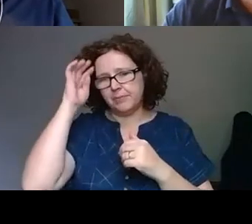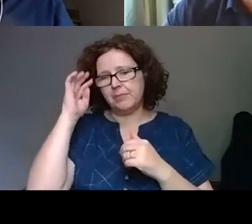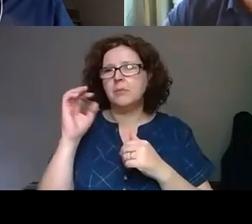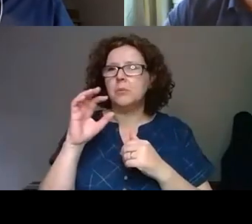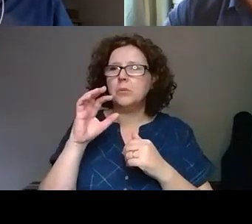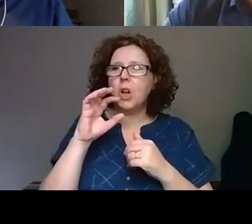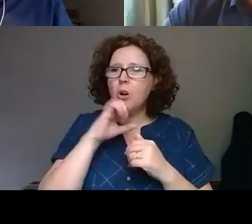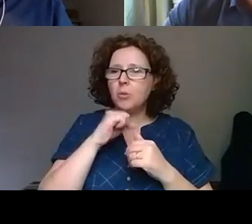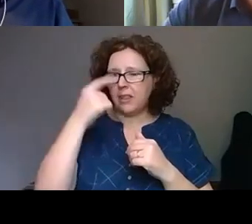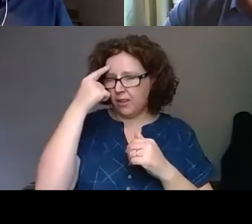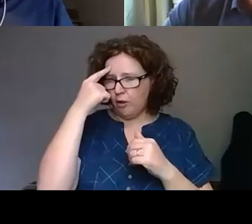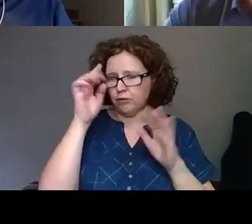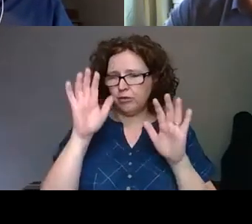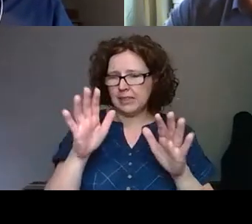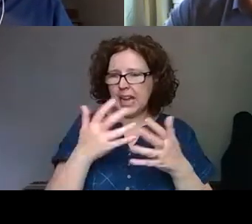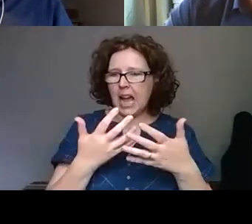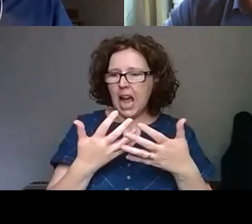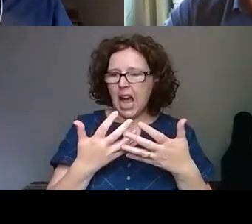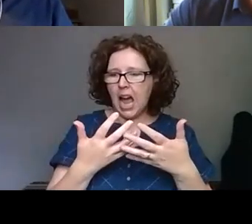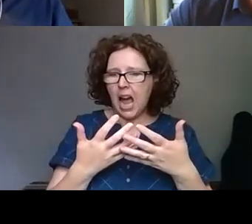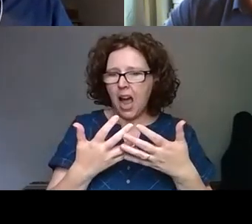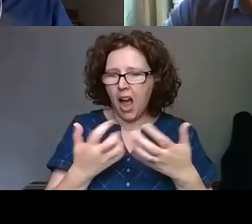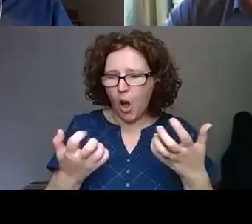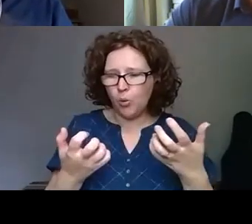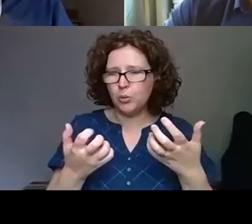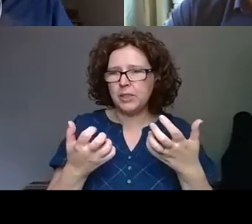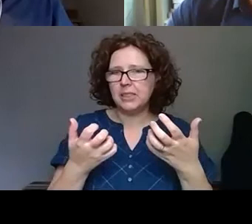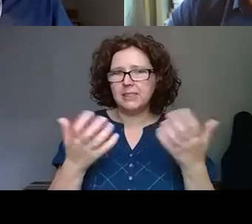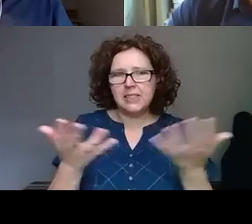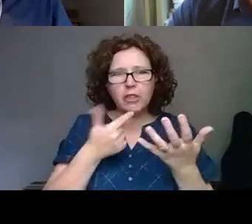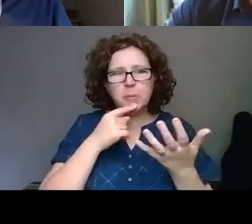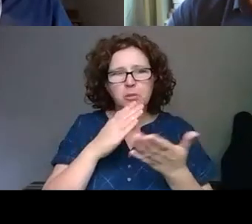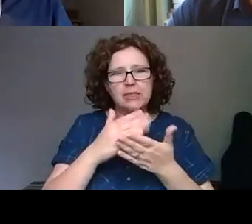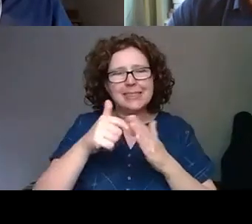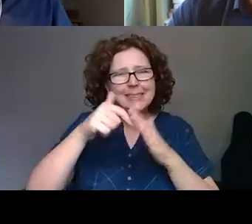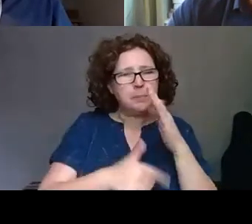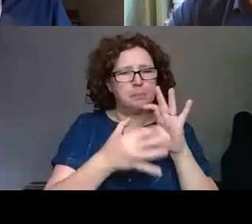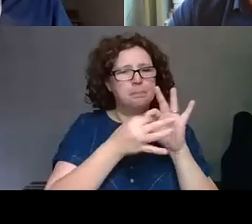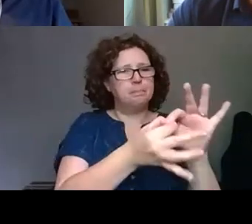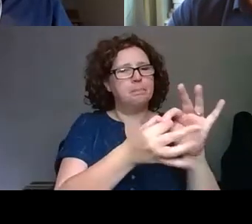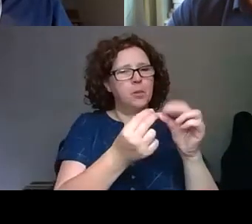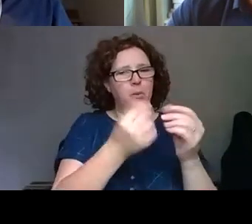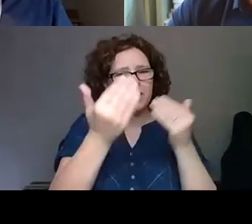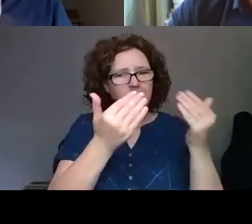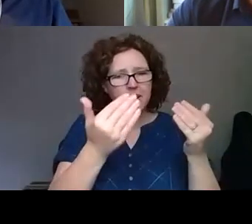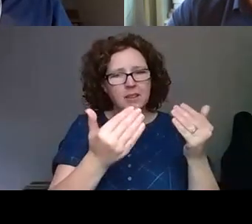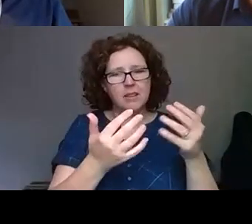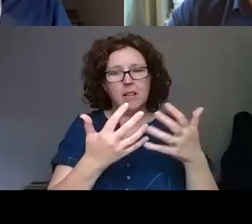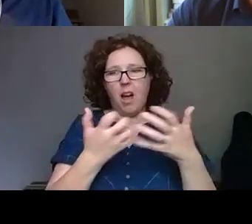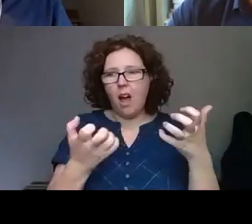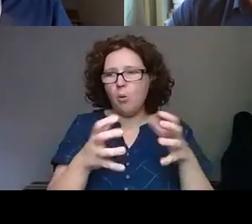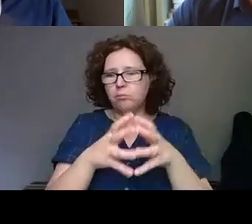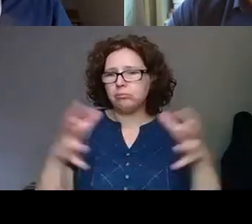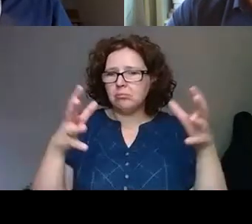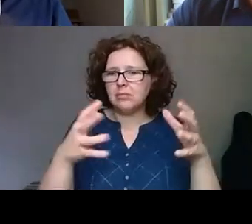of how do we engage them deeper, how can we expand our visitor numbers, but